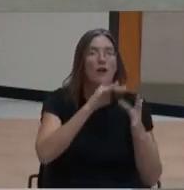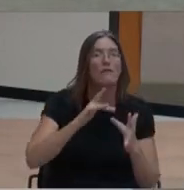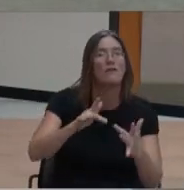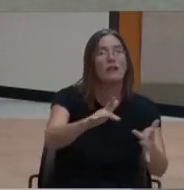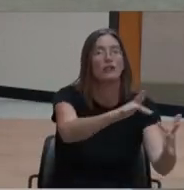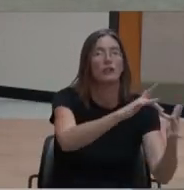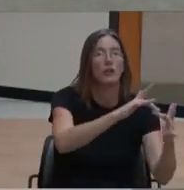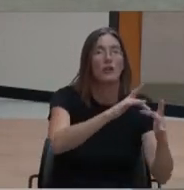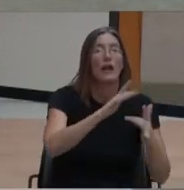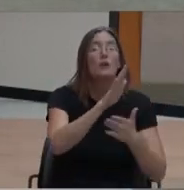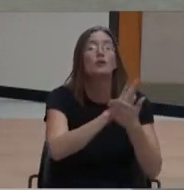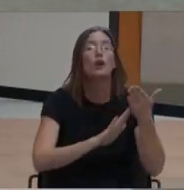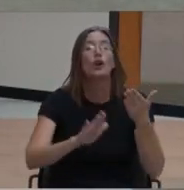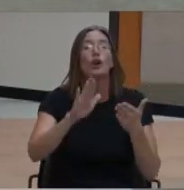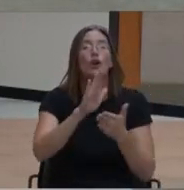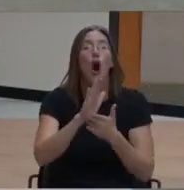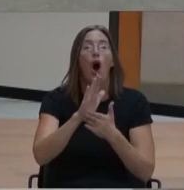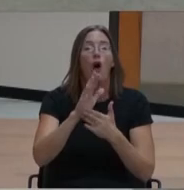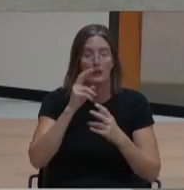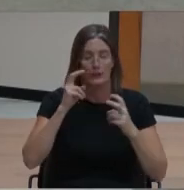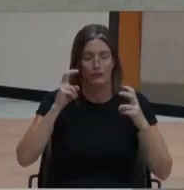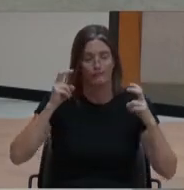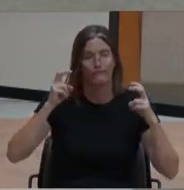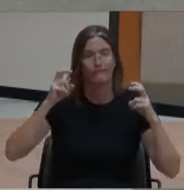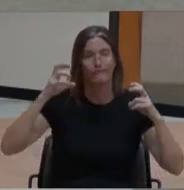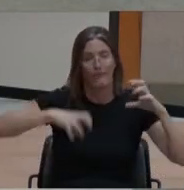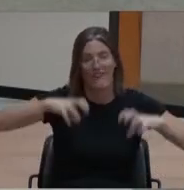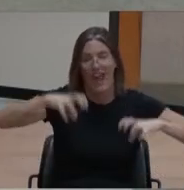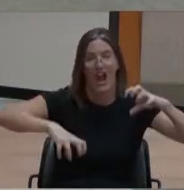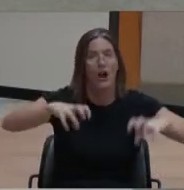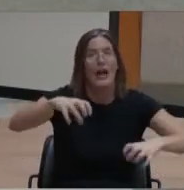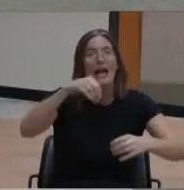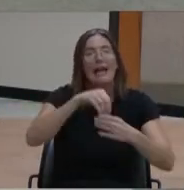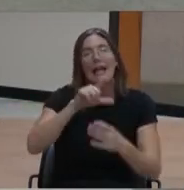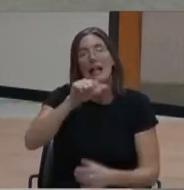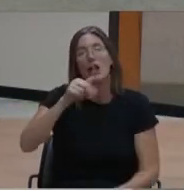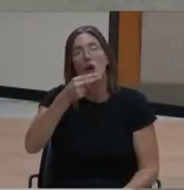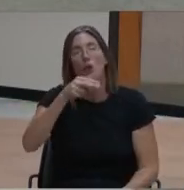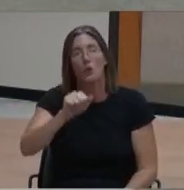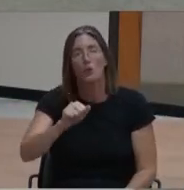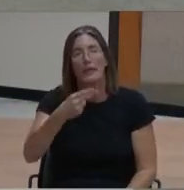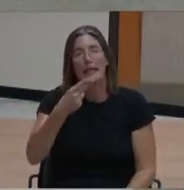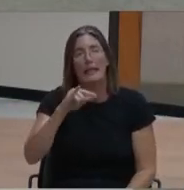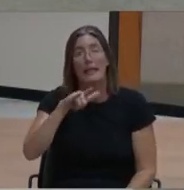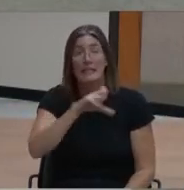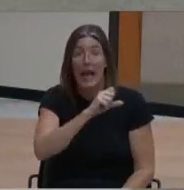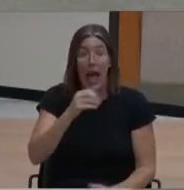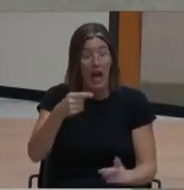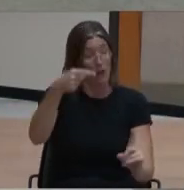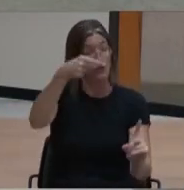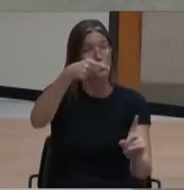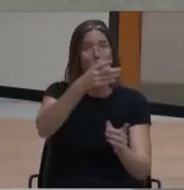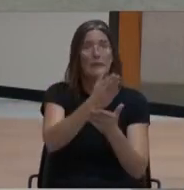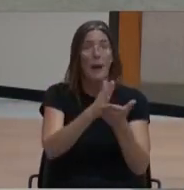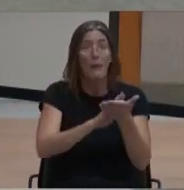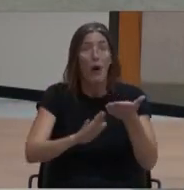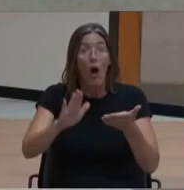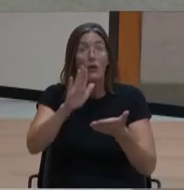college fair in Laguna Hills that highlighted schools from out-of-state as well as out of the country. We were able to